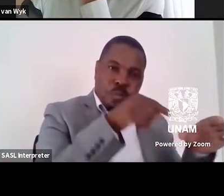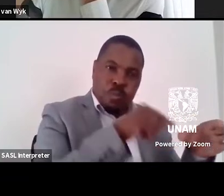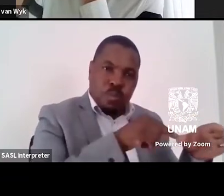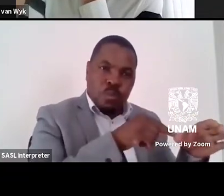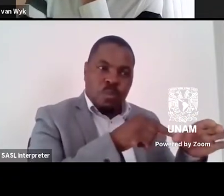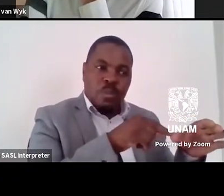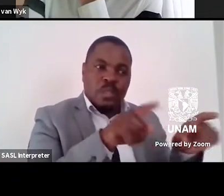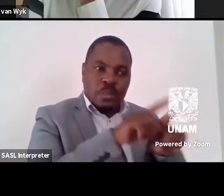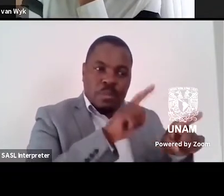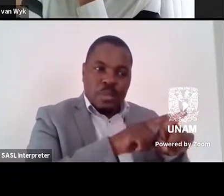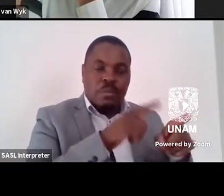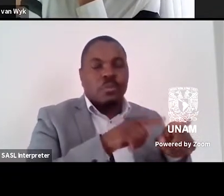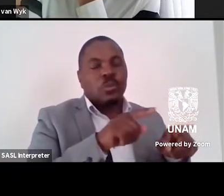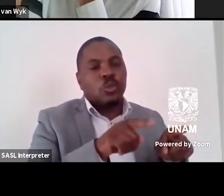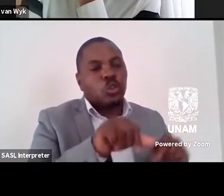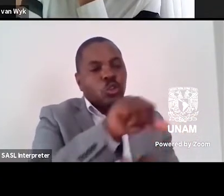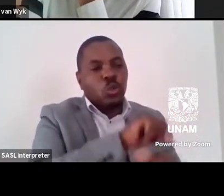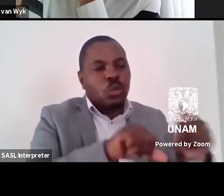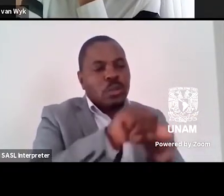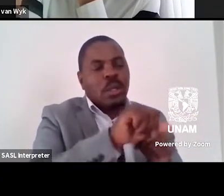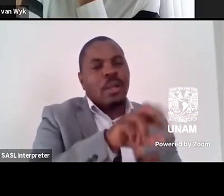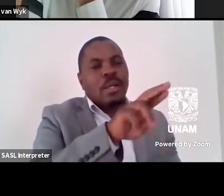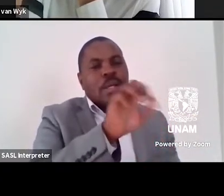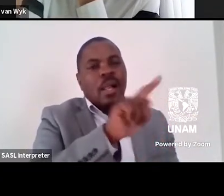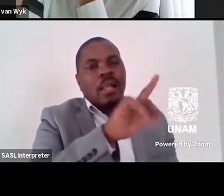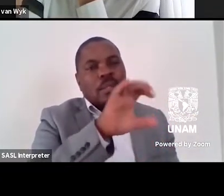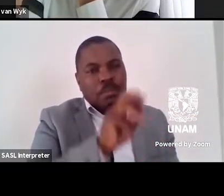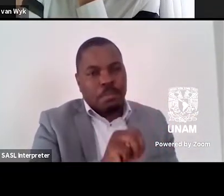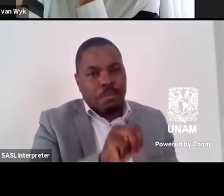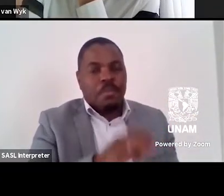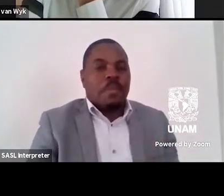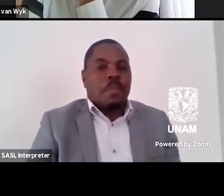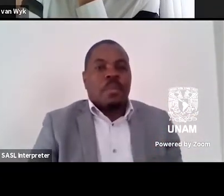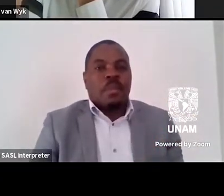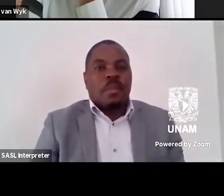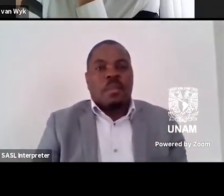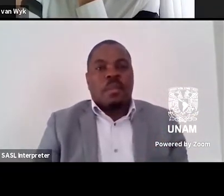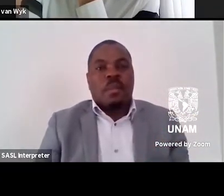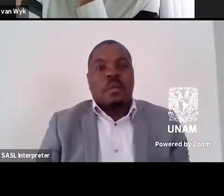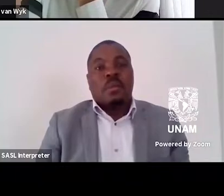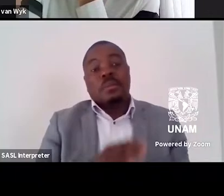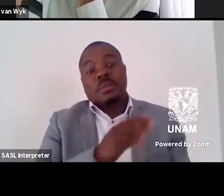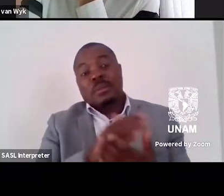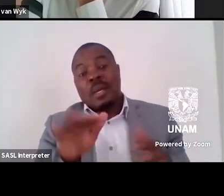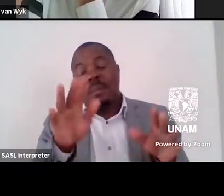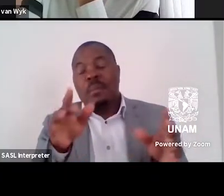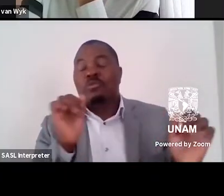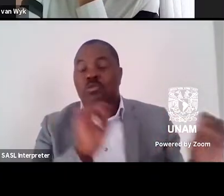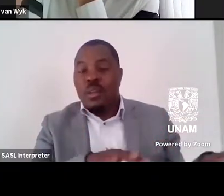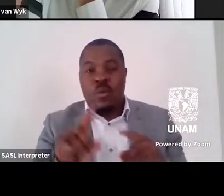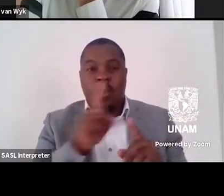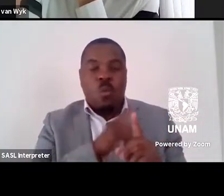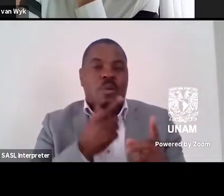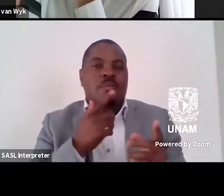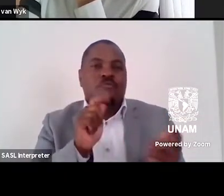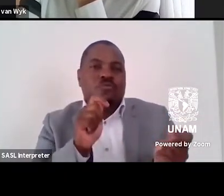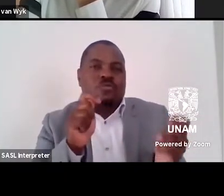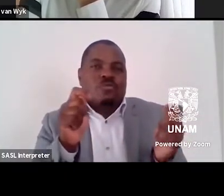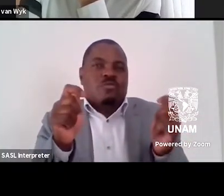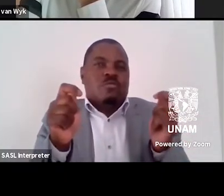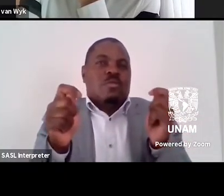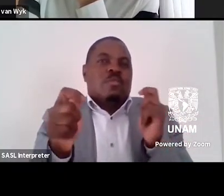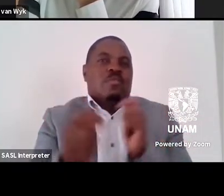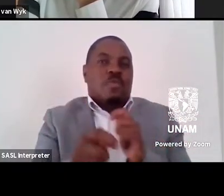to social realism. Literary craft has also suffered transformations due to the contact with literatures